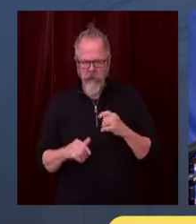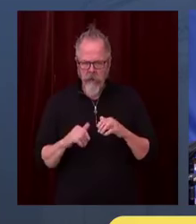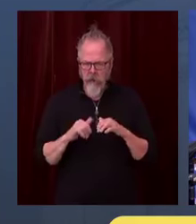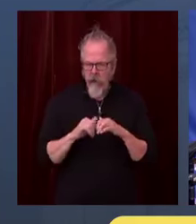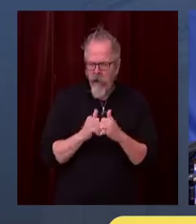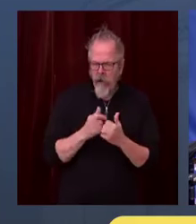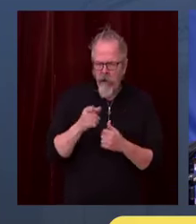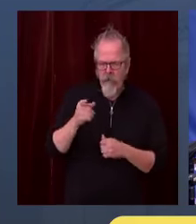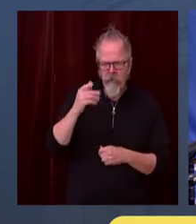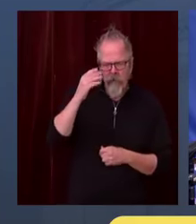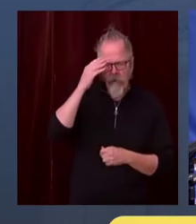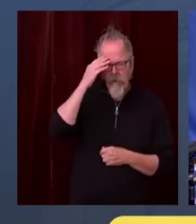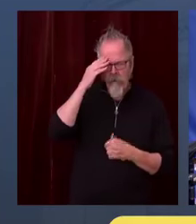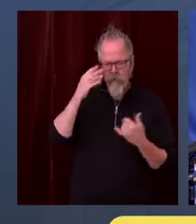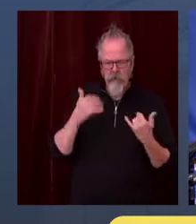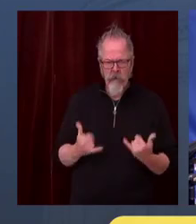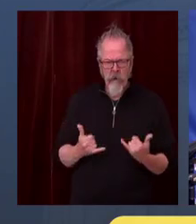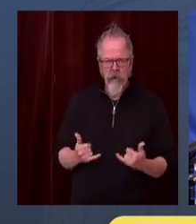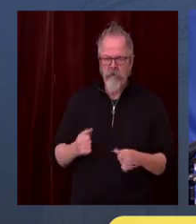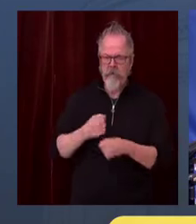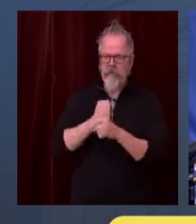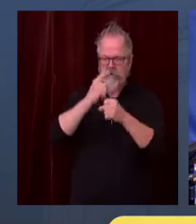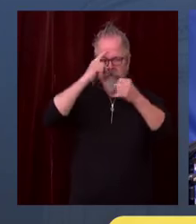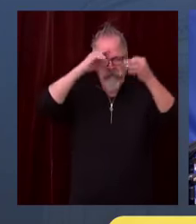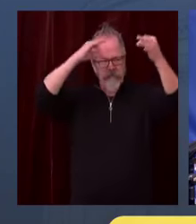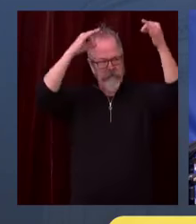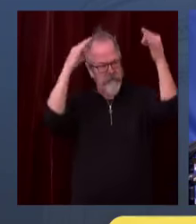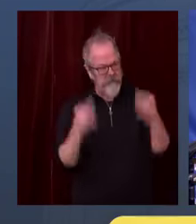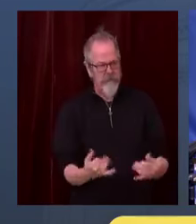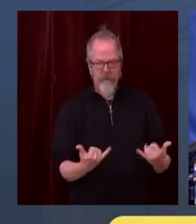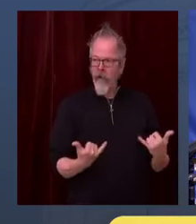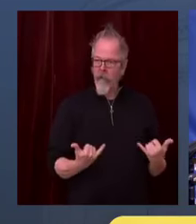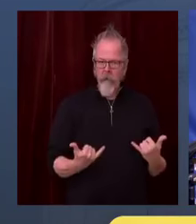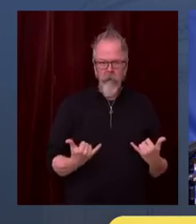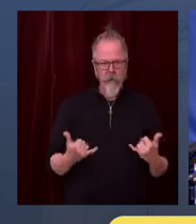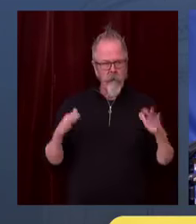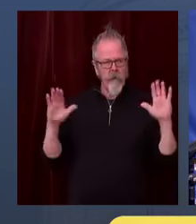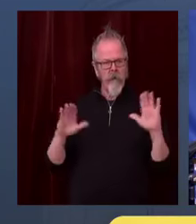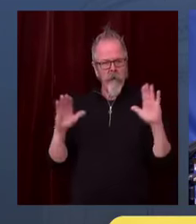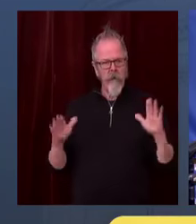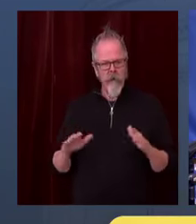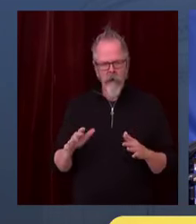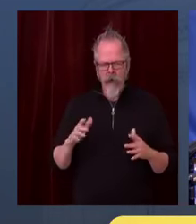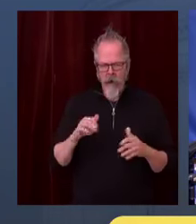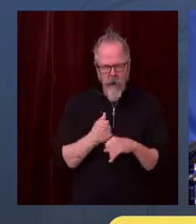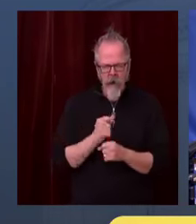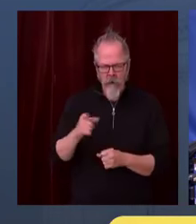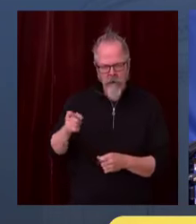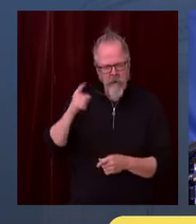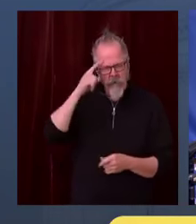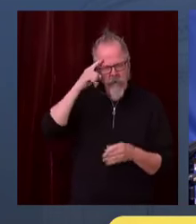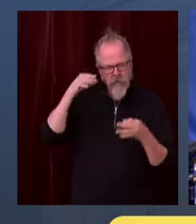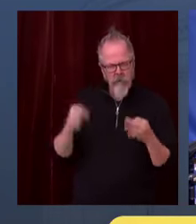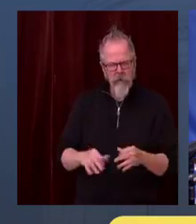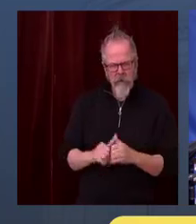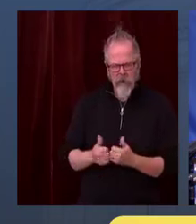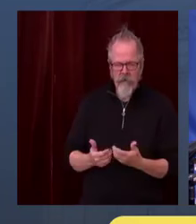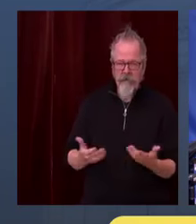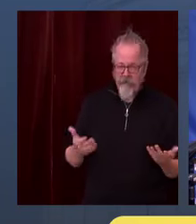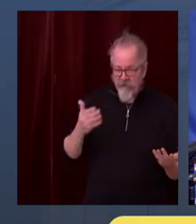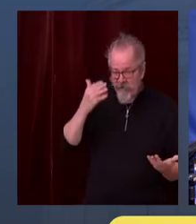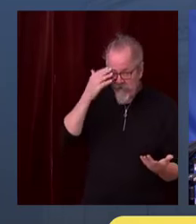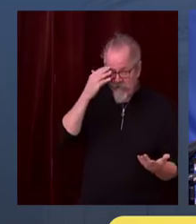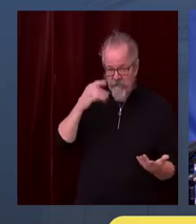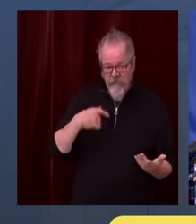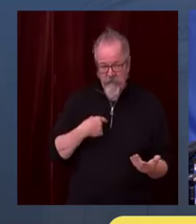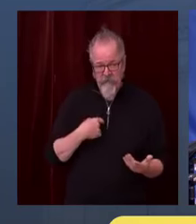if they really seem overly burdensome, that's when you need to make them. Because if you wait until